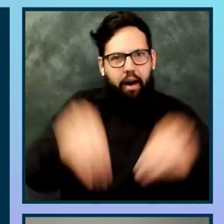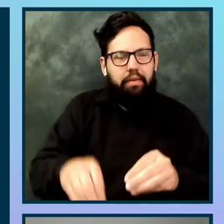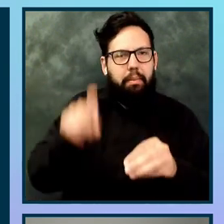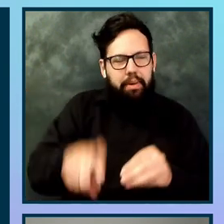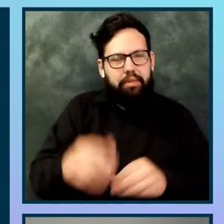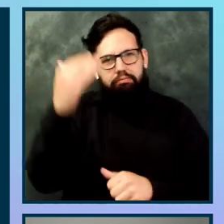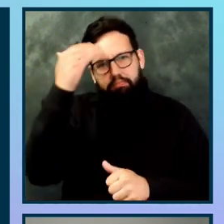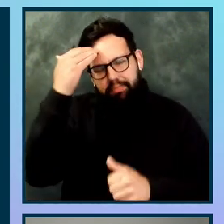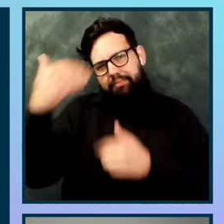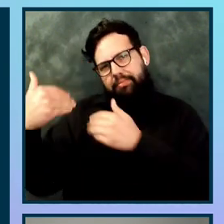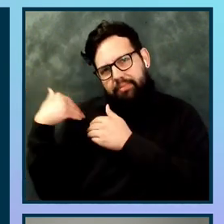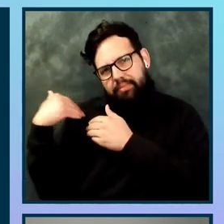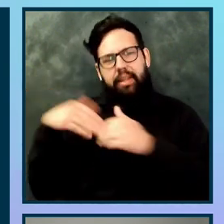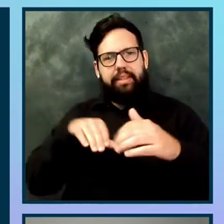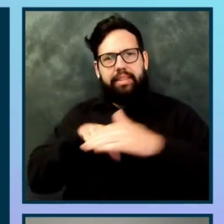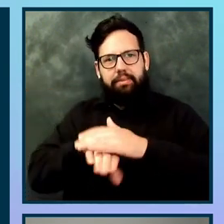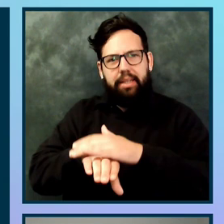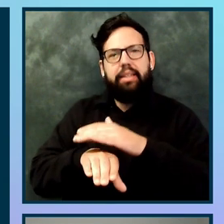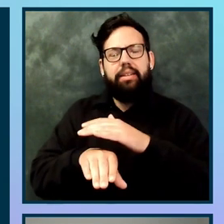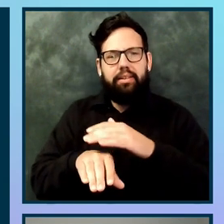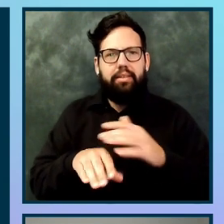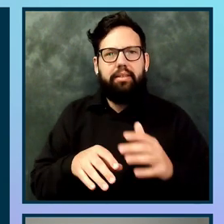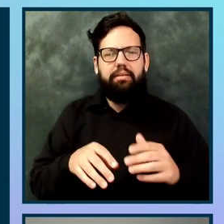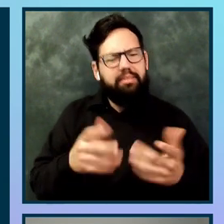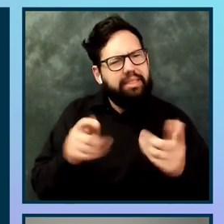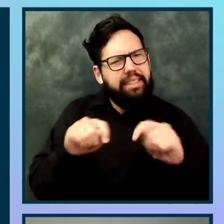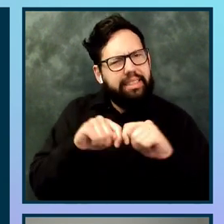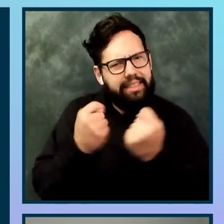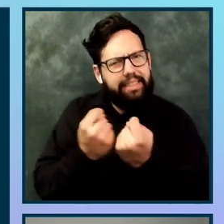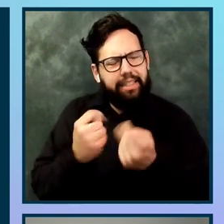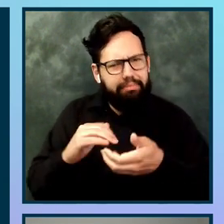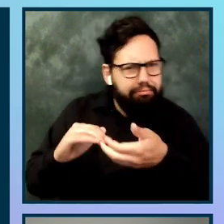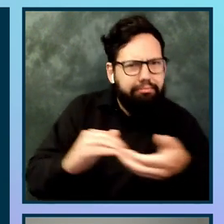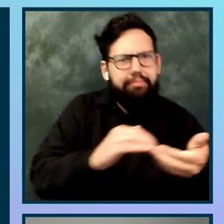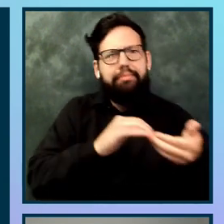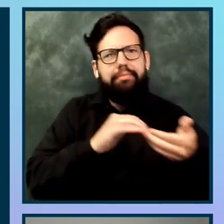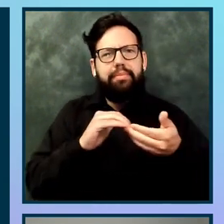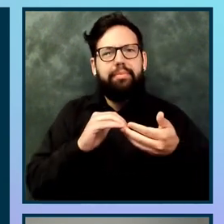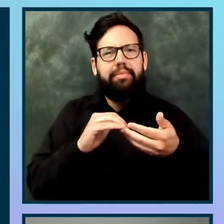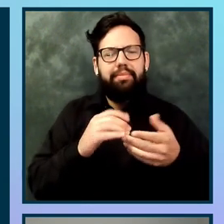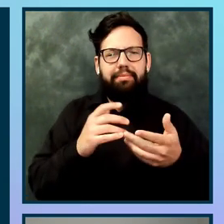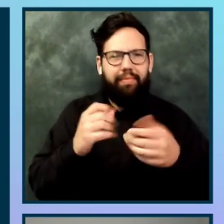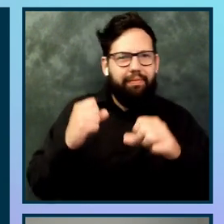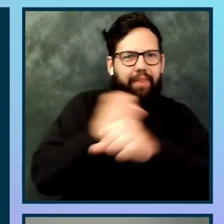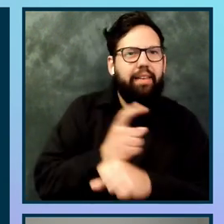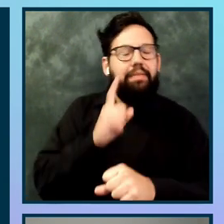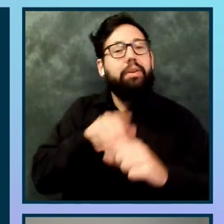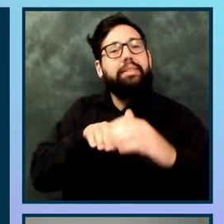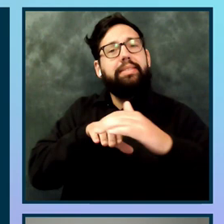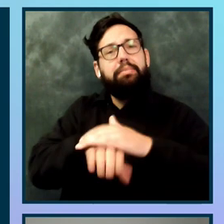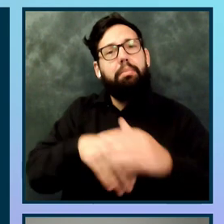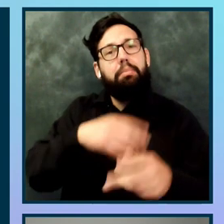engineers. We all need to be a team together to fight for accessible products, because